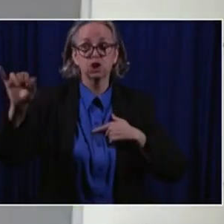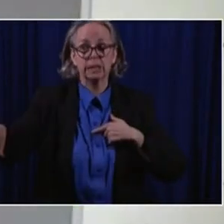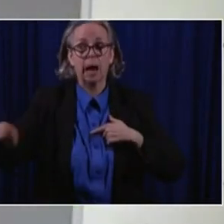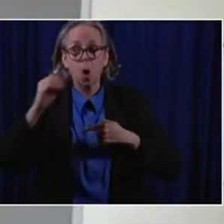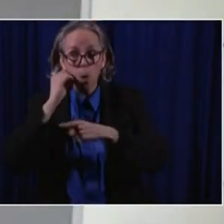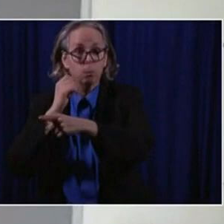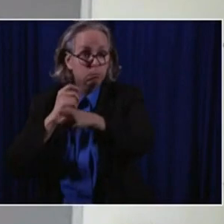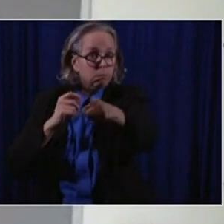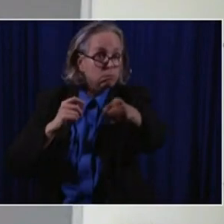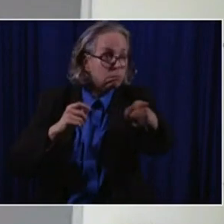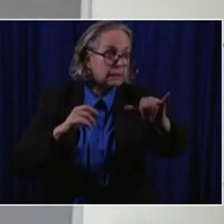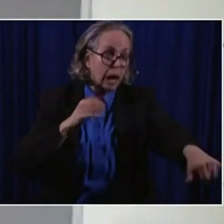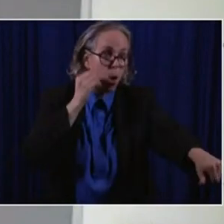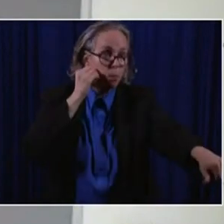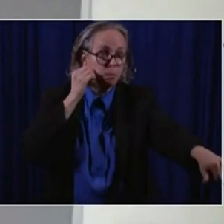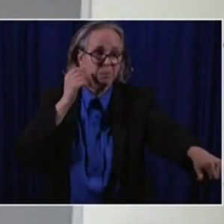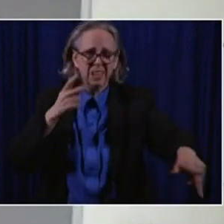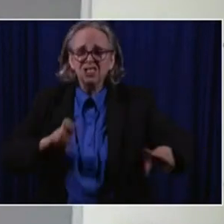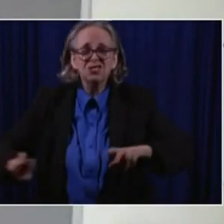Um,